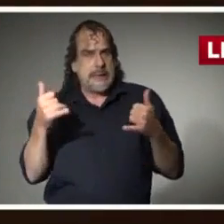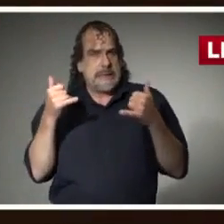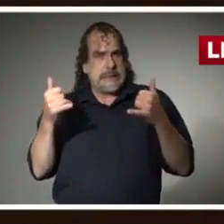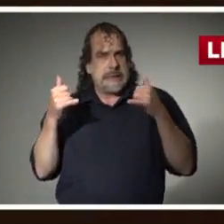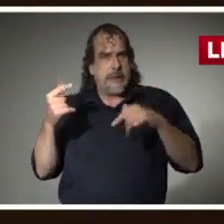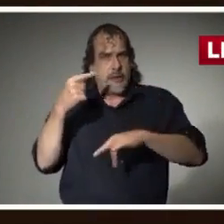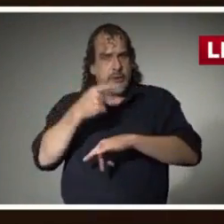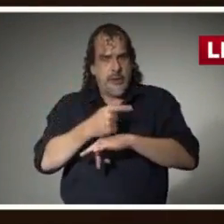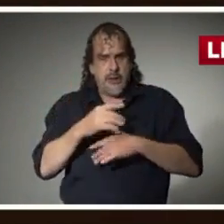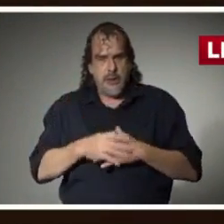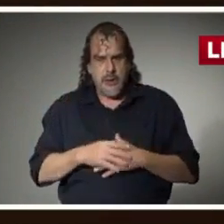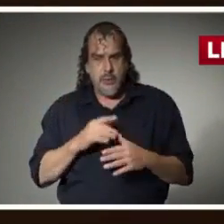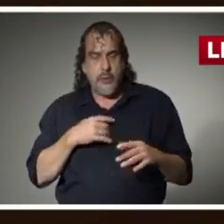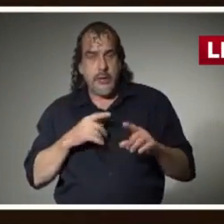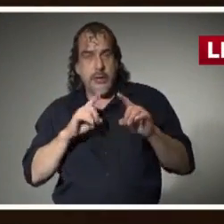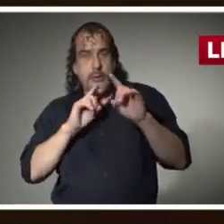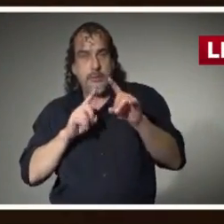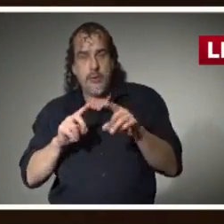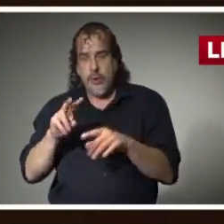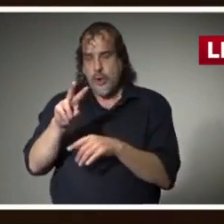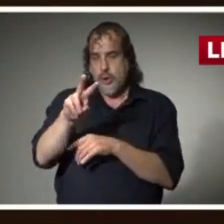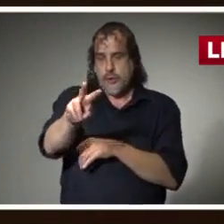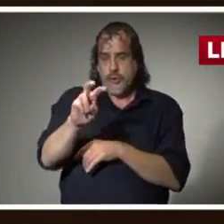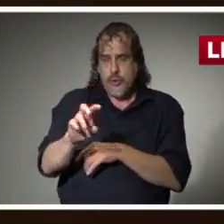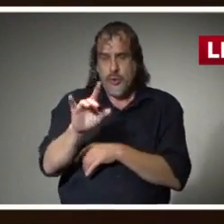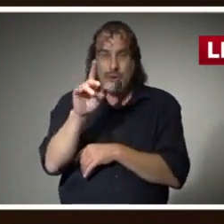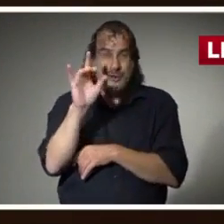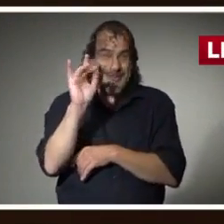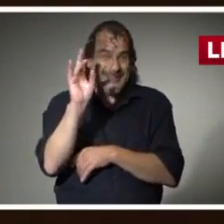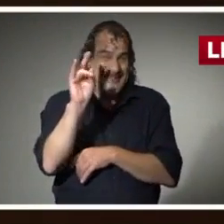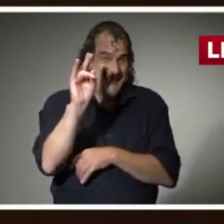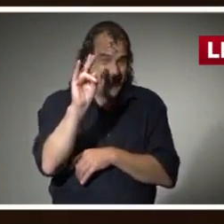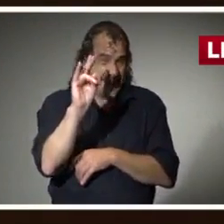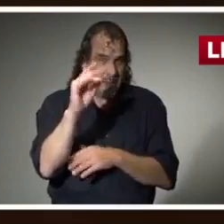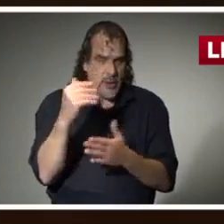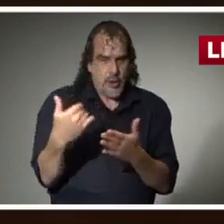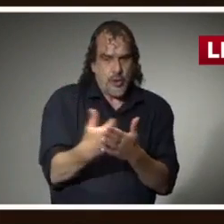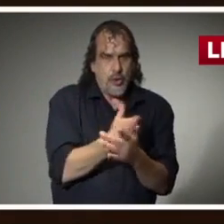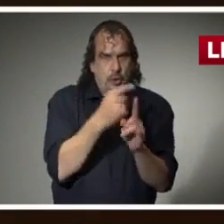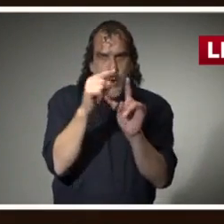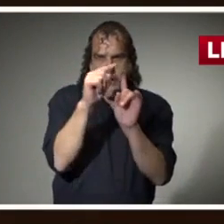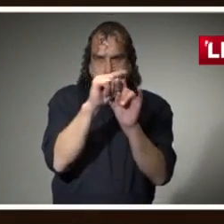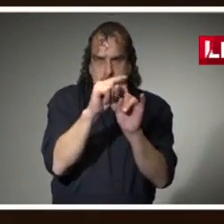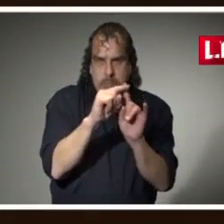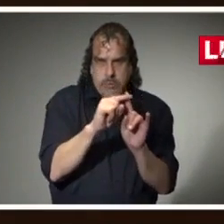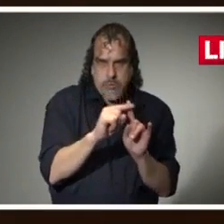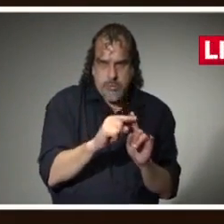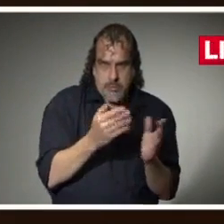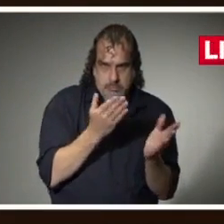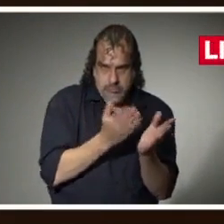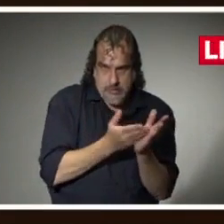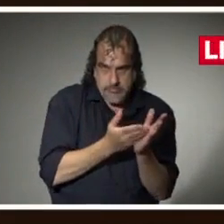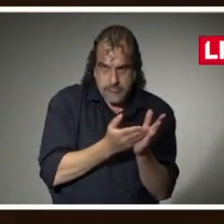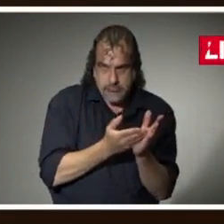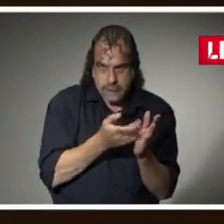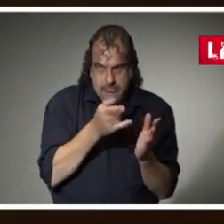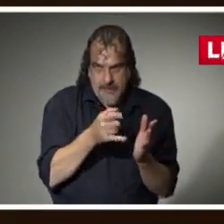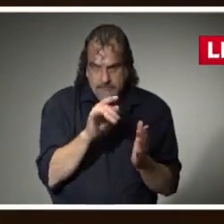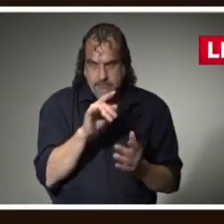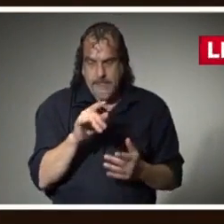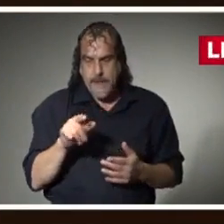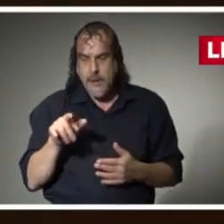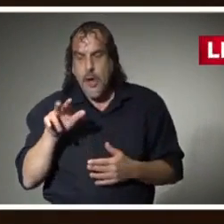we are reporting 217 or new reports of 217 cases